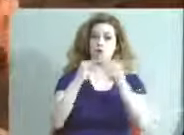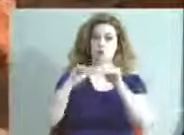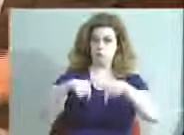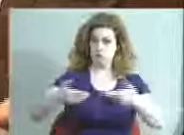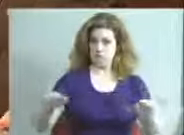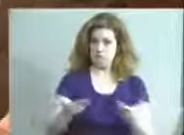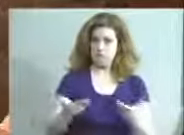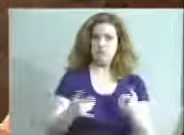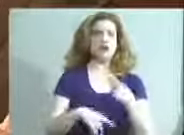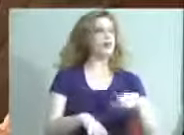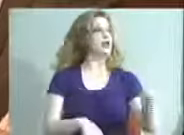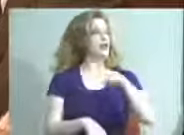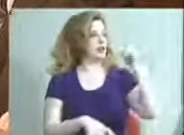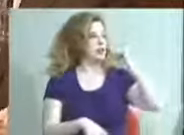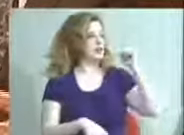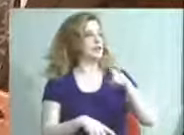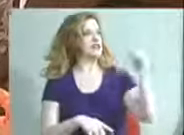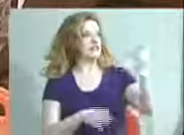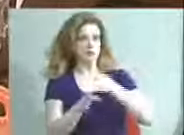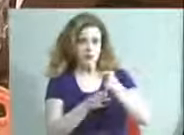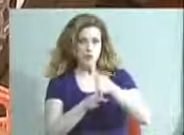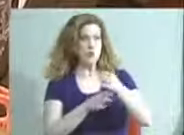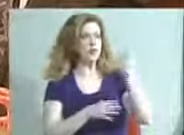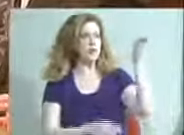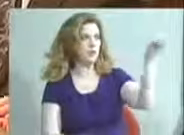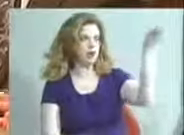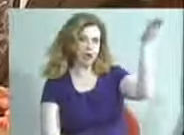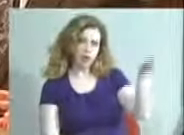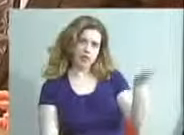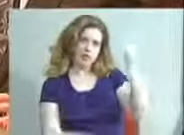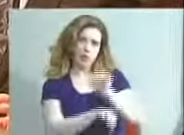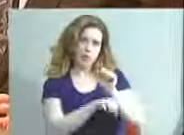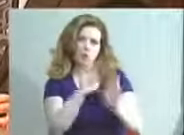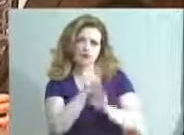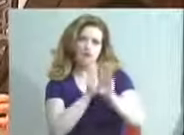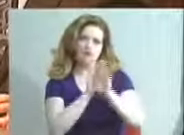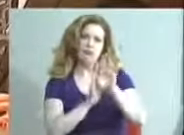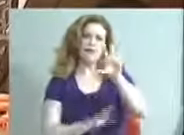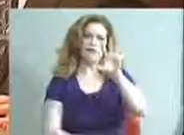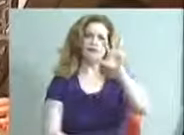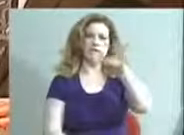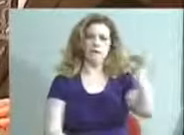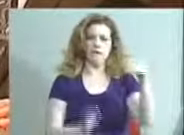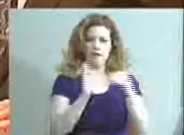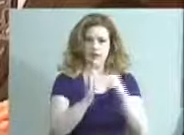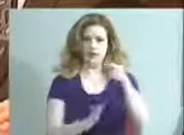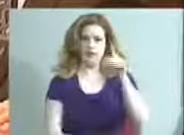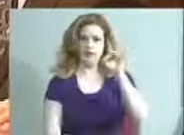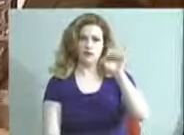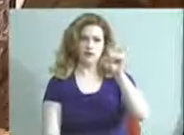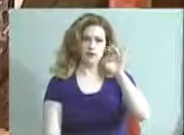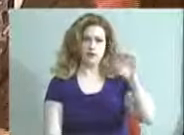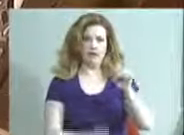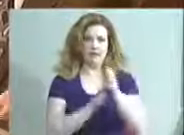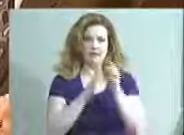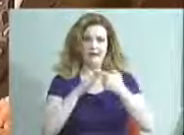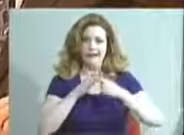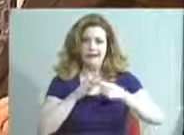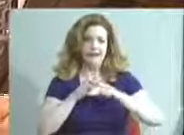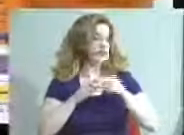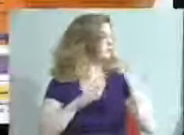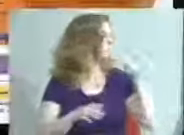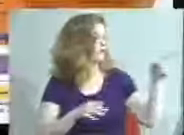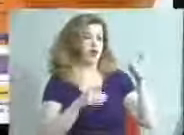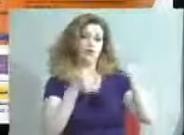You all have seen the cradle to career. This work developed out of our 55,000 degree initiative. Our executive director is here, Mary Gwen Wheeler.